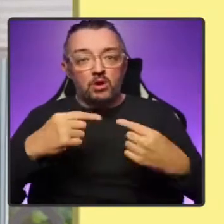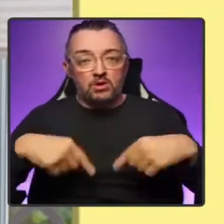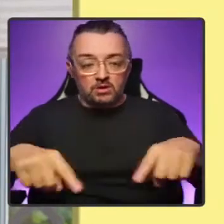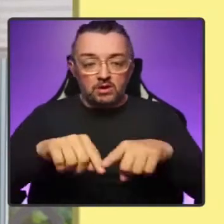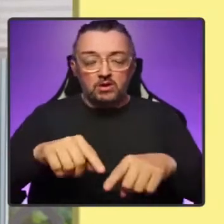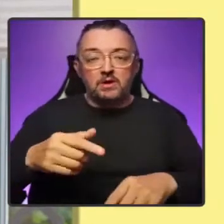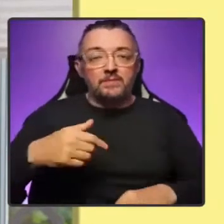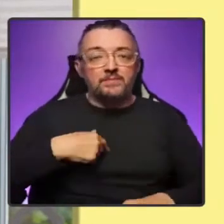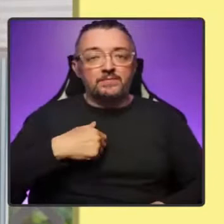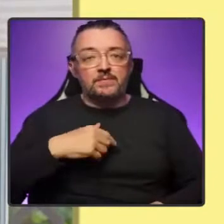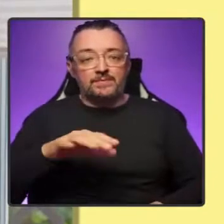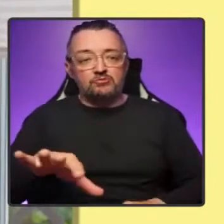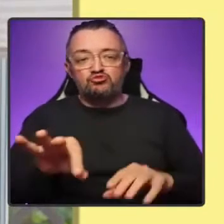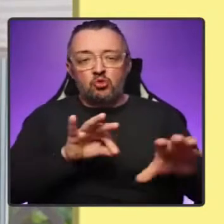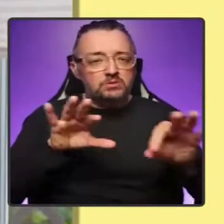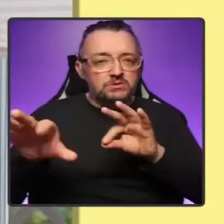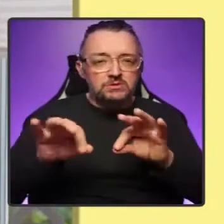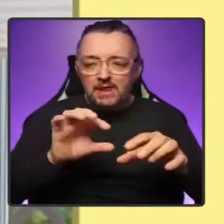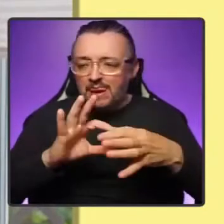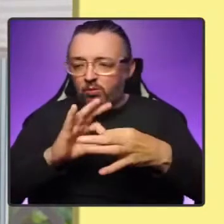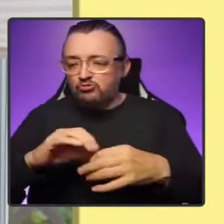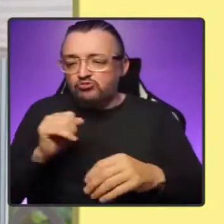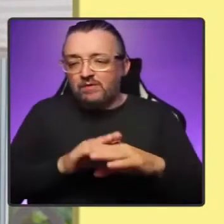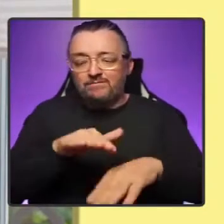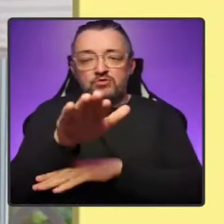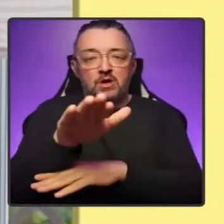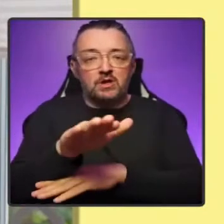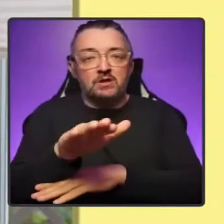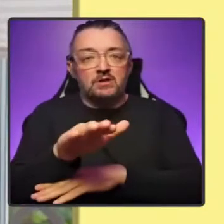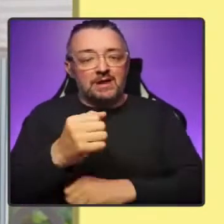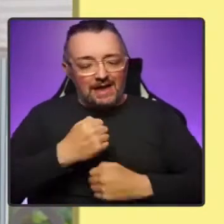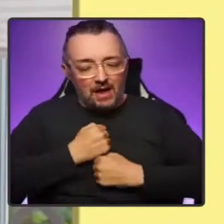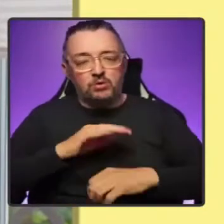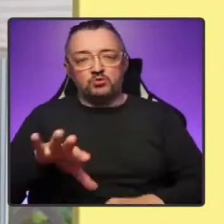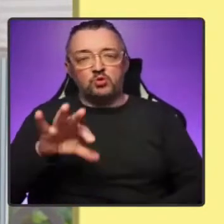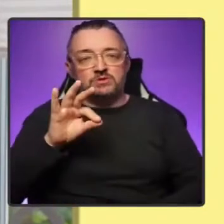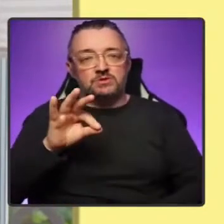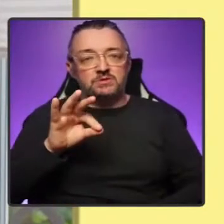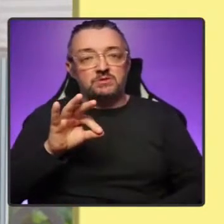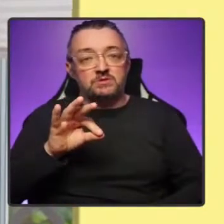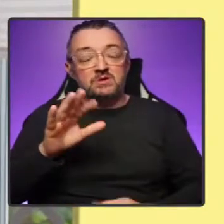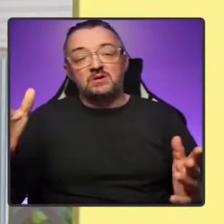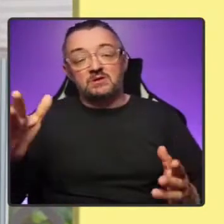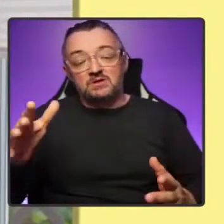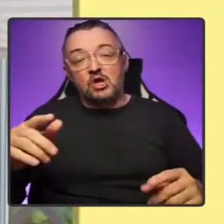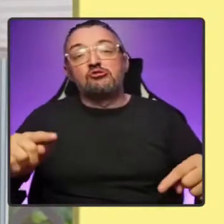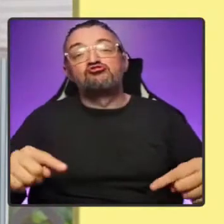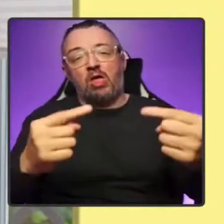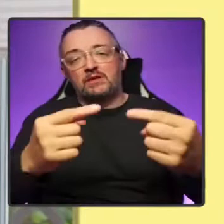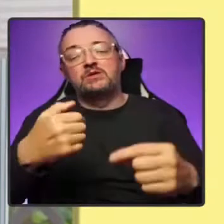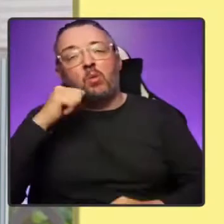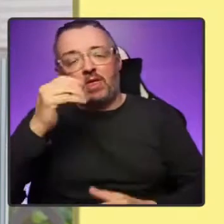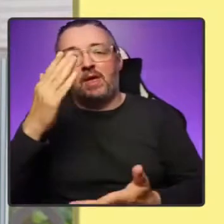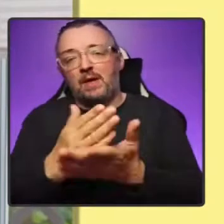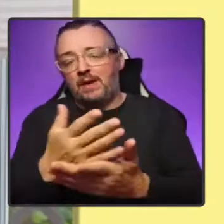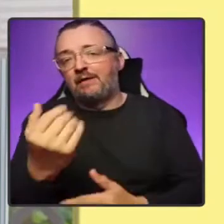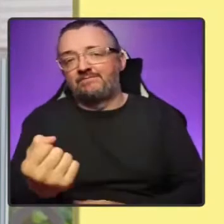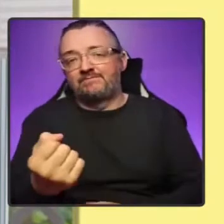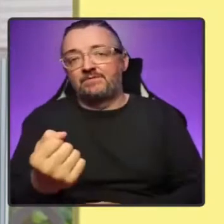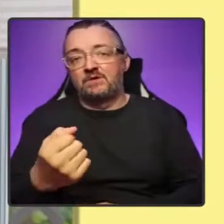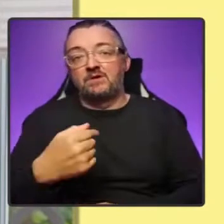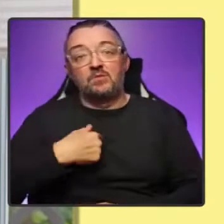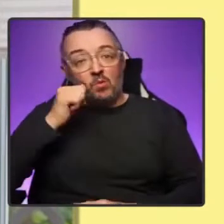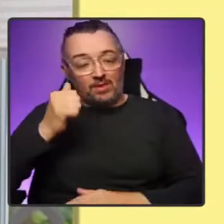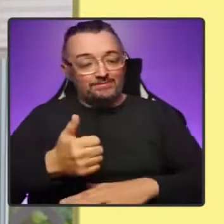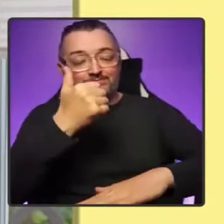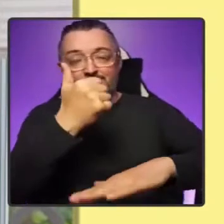informed one. No one, no one is saying there won't be challenges to overcome. We will set these out openly and honestly.